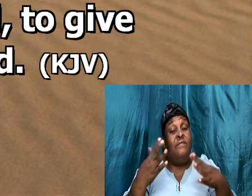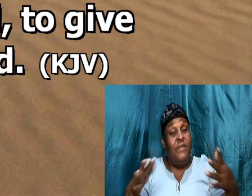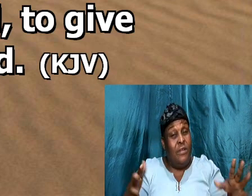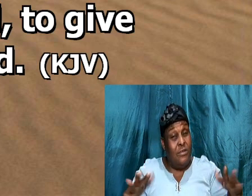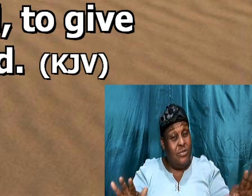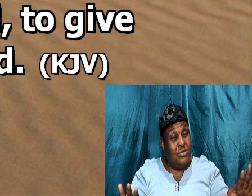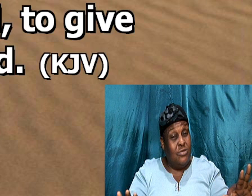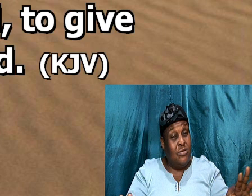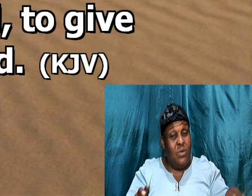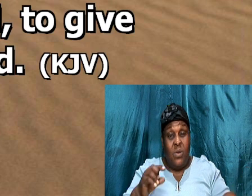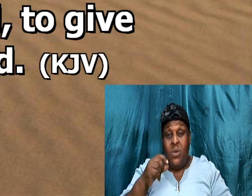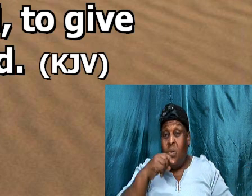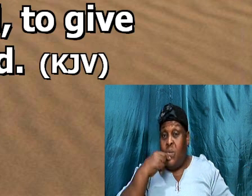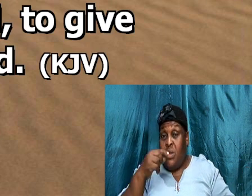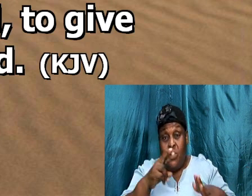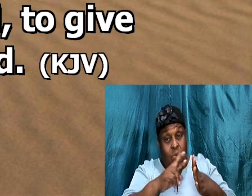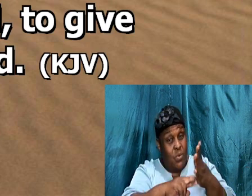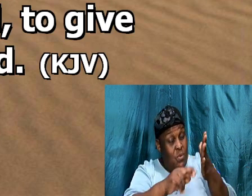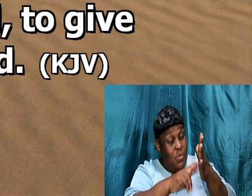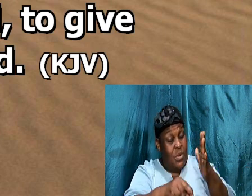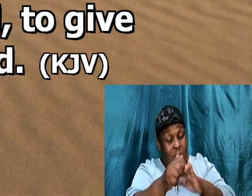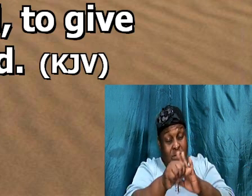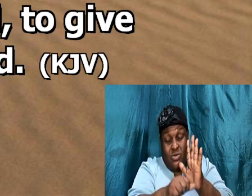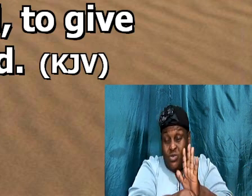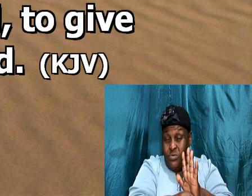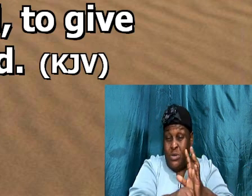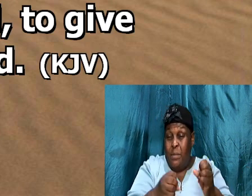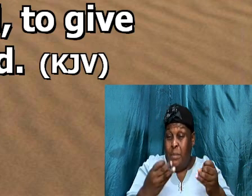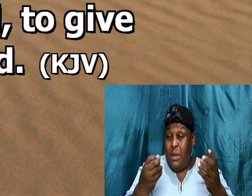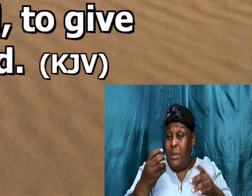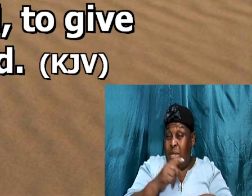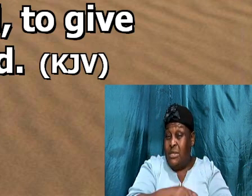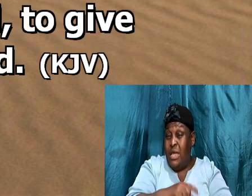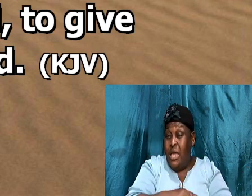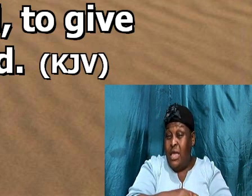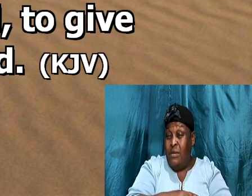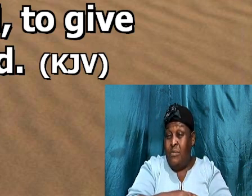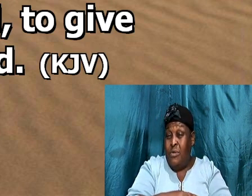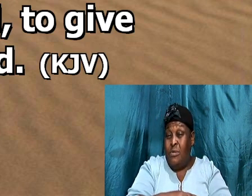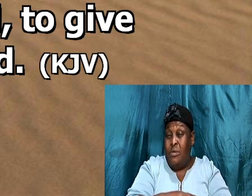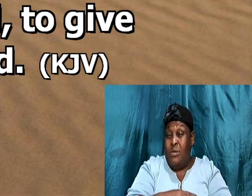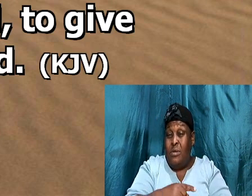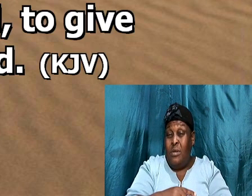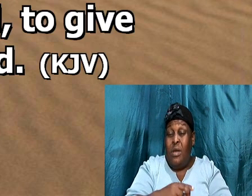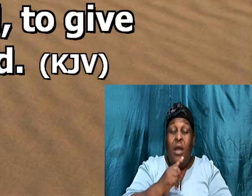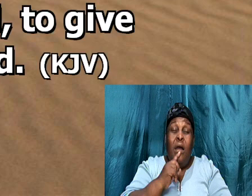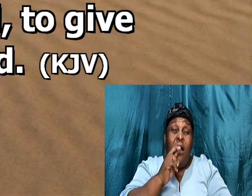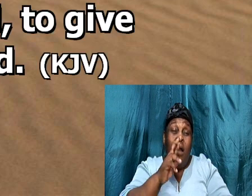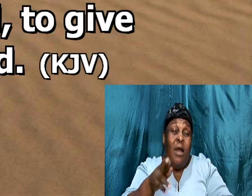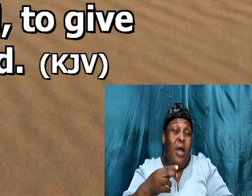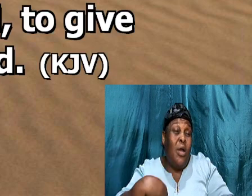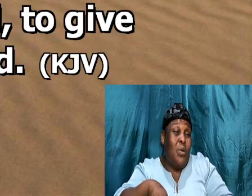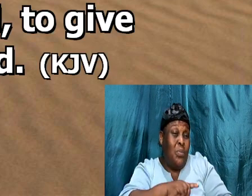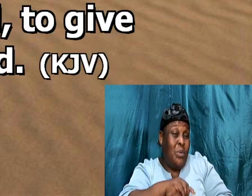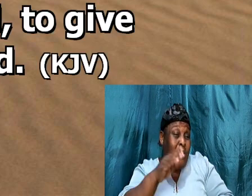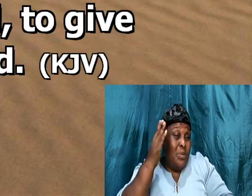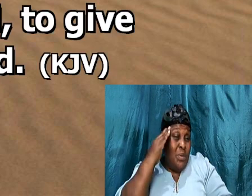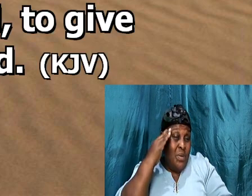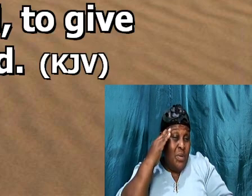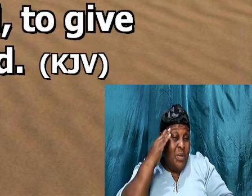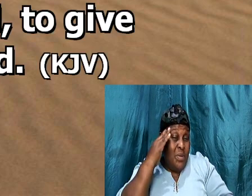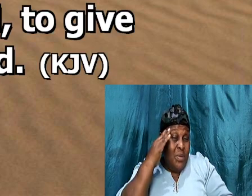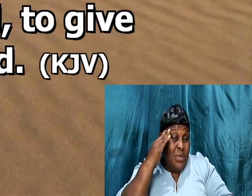the scripture, many times. But are we, aware, that the key, to knowing, God's will, for our lives, lie,